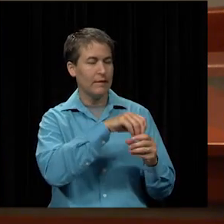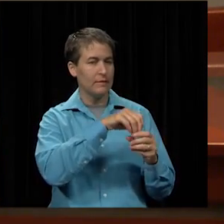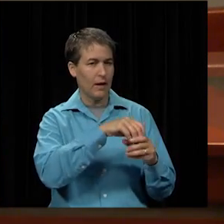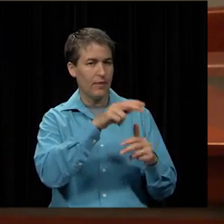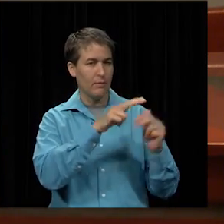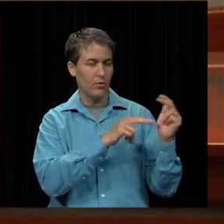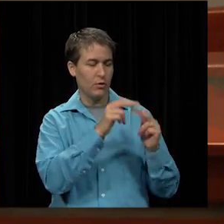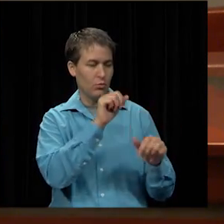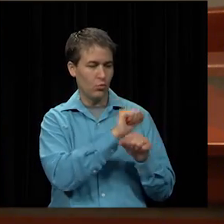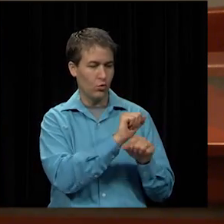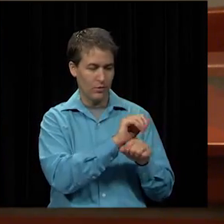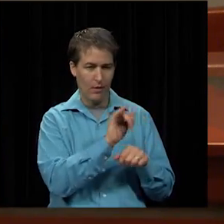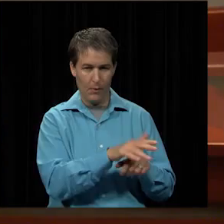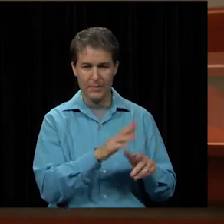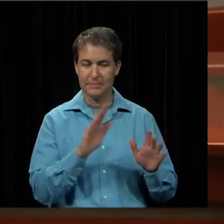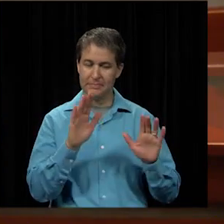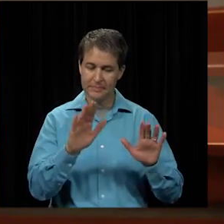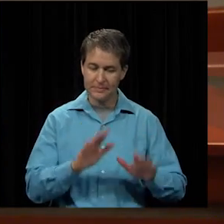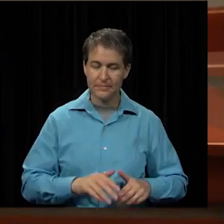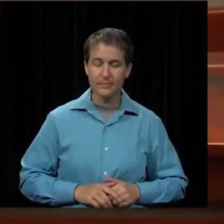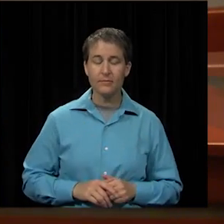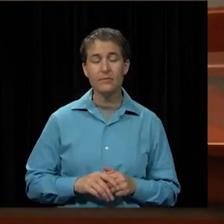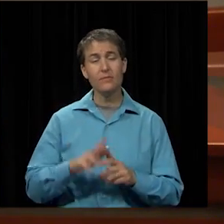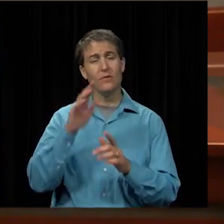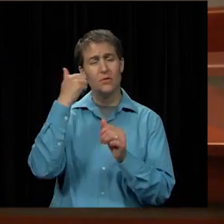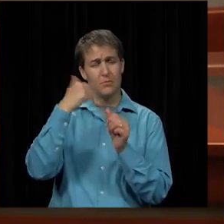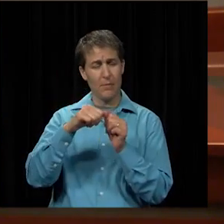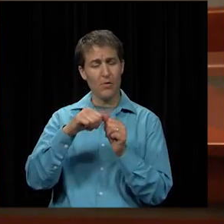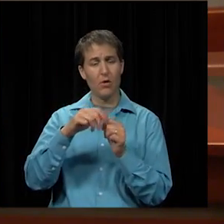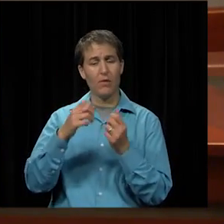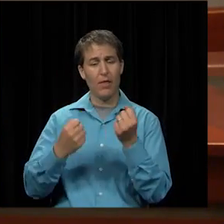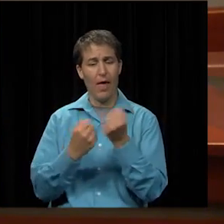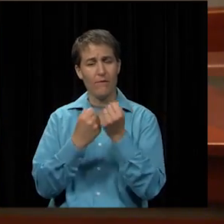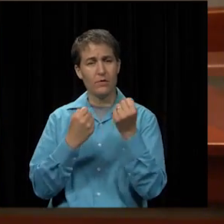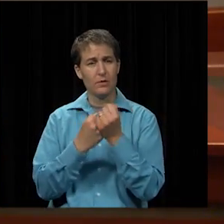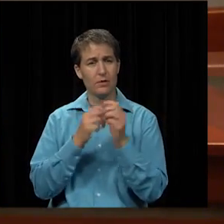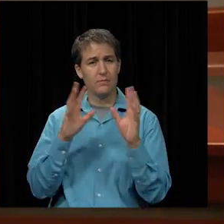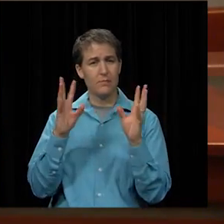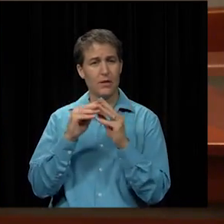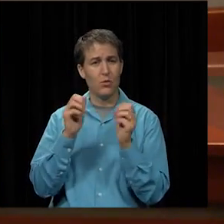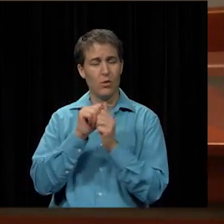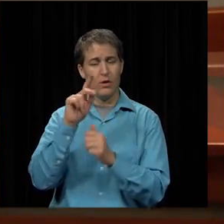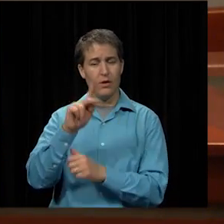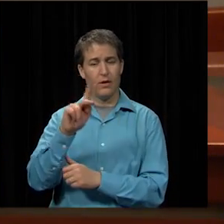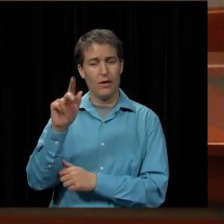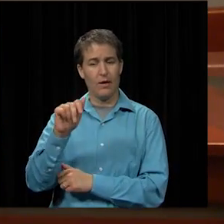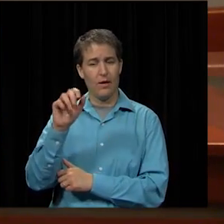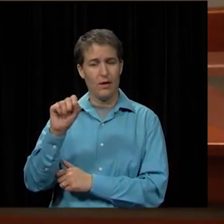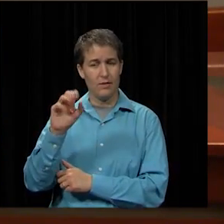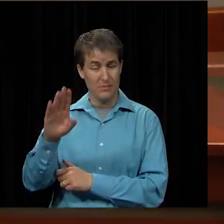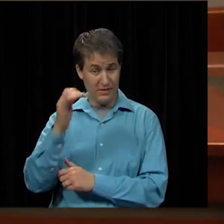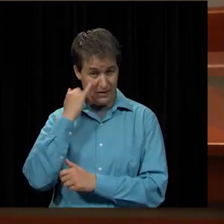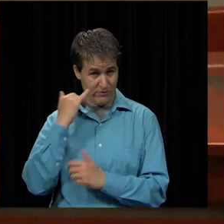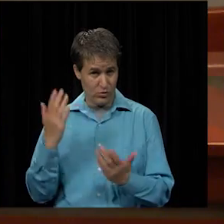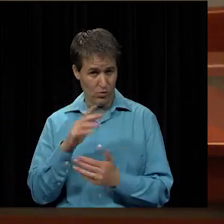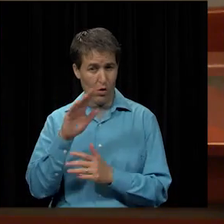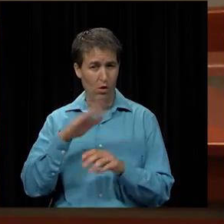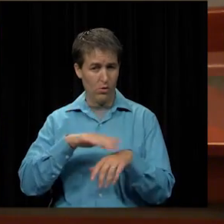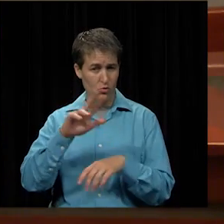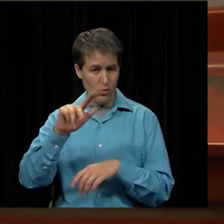continue working that way. A reminder quickly about the advocacy meeting with KESB, which is here June 23rd, if you're able to do it.